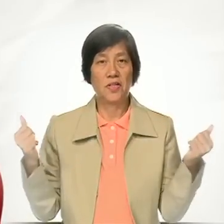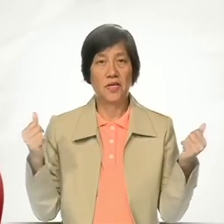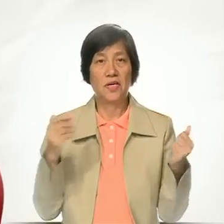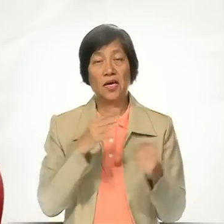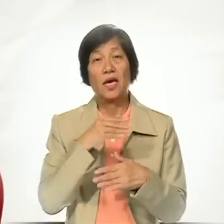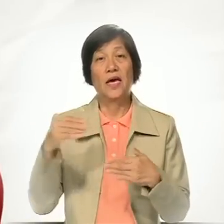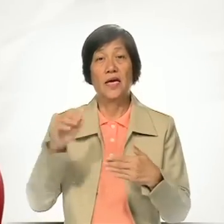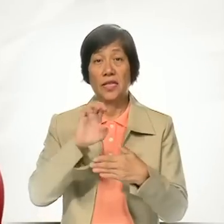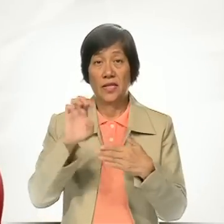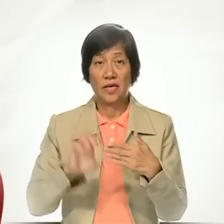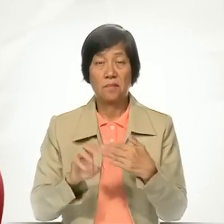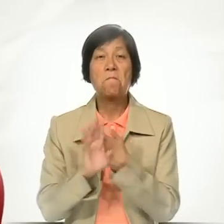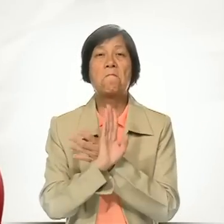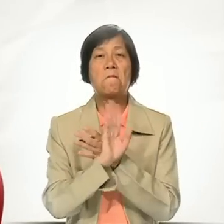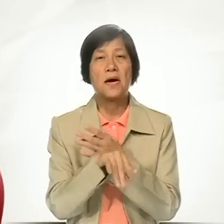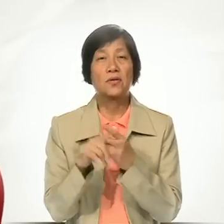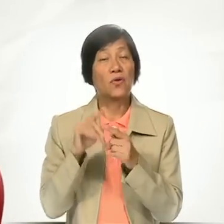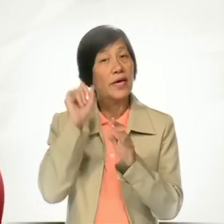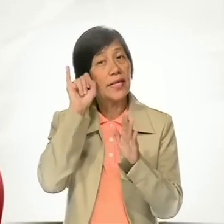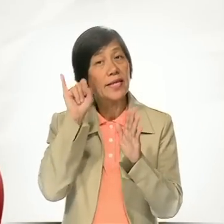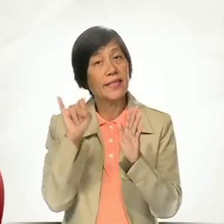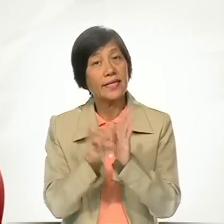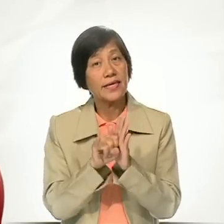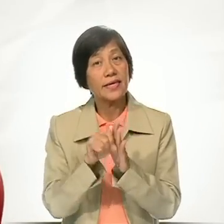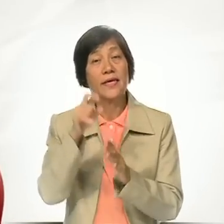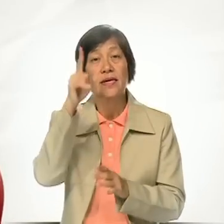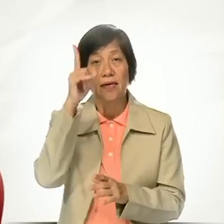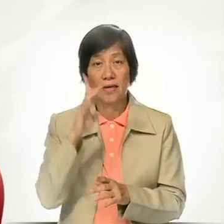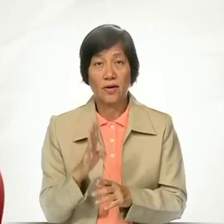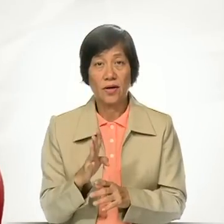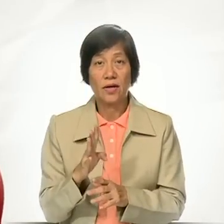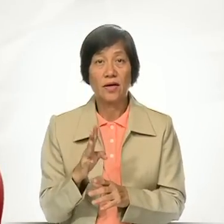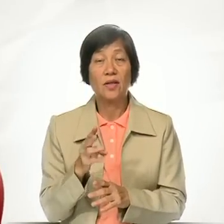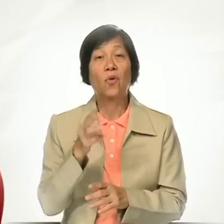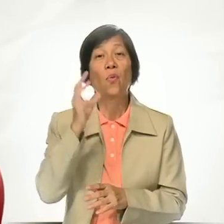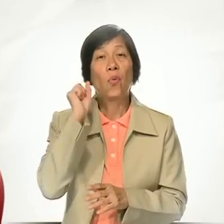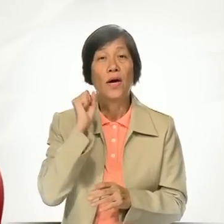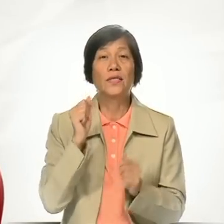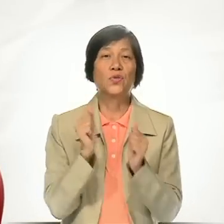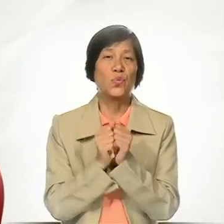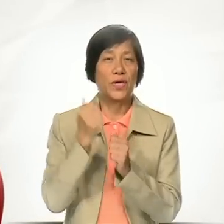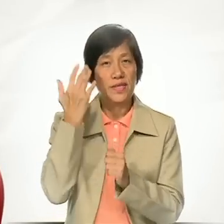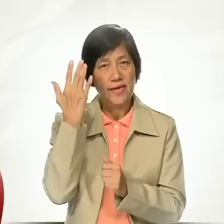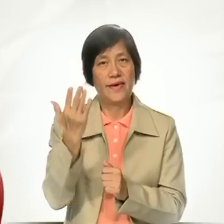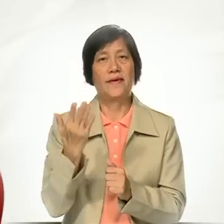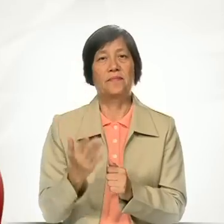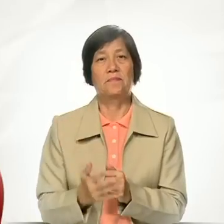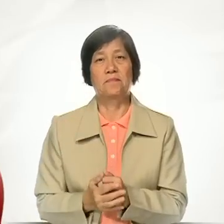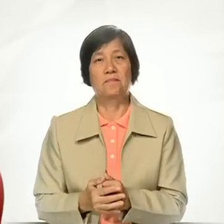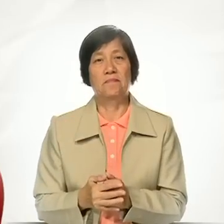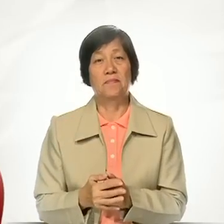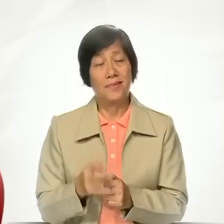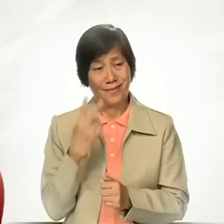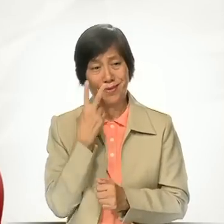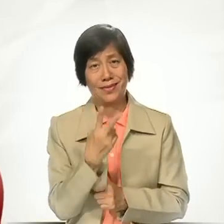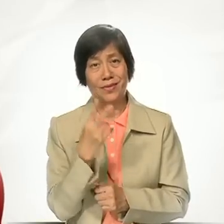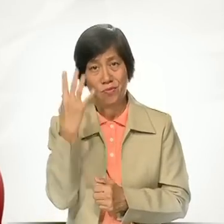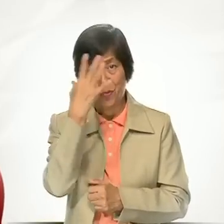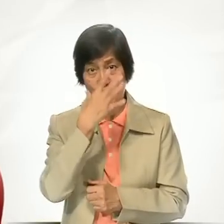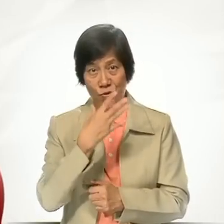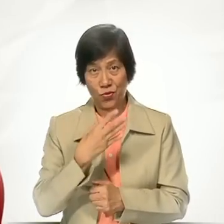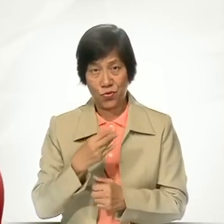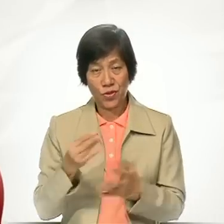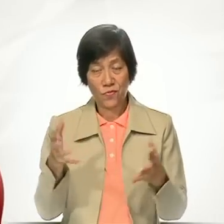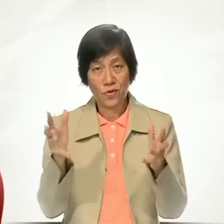in the end, back to identity, God was with him. Look at this beautiful